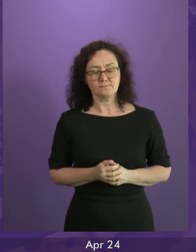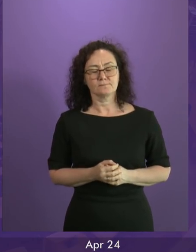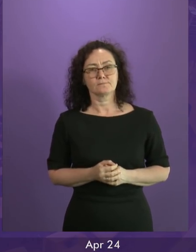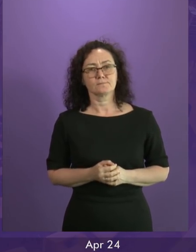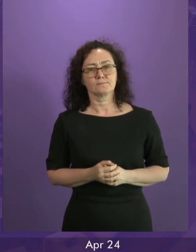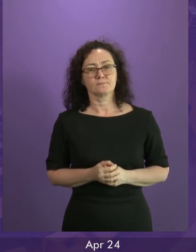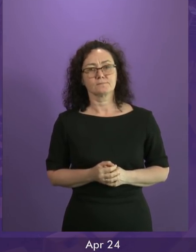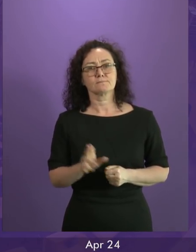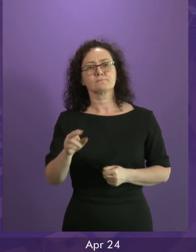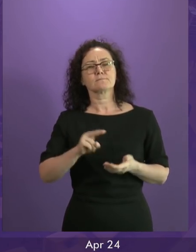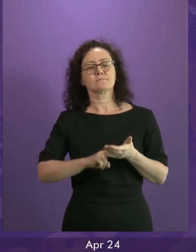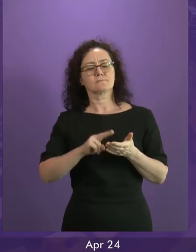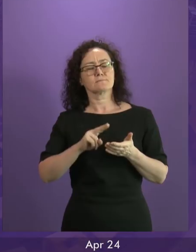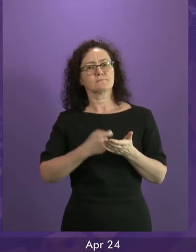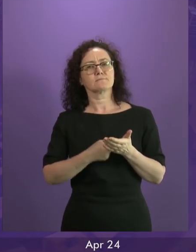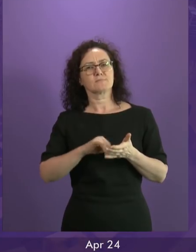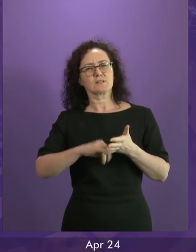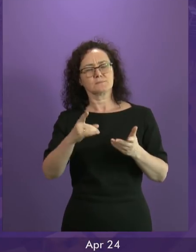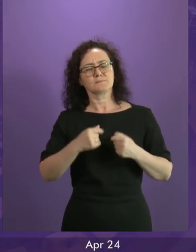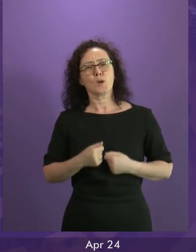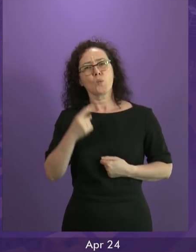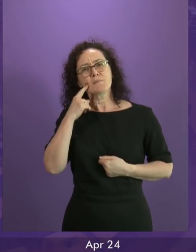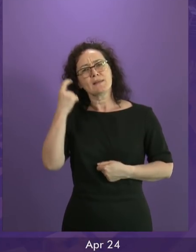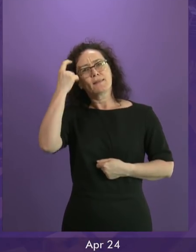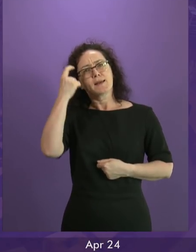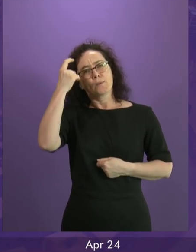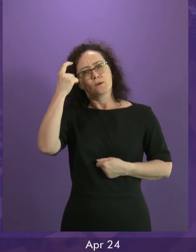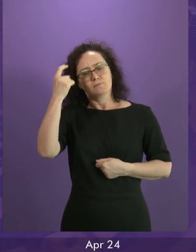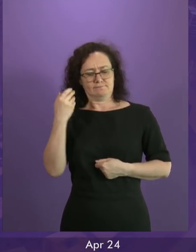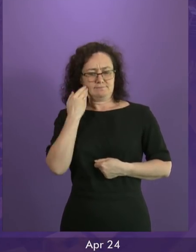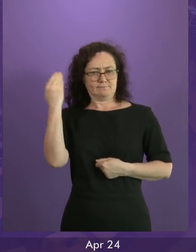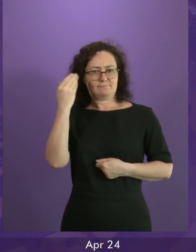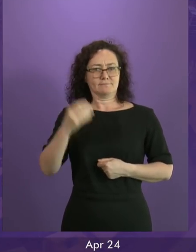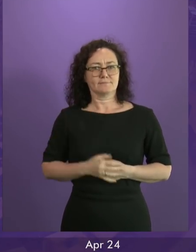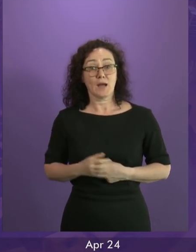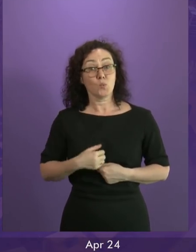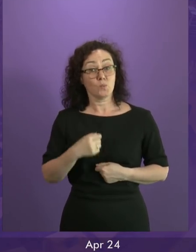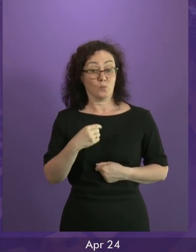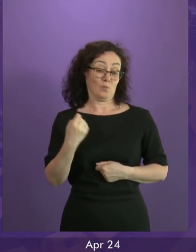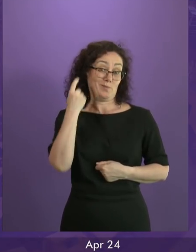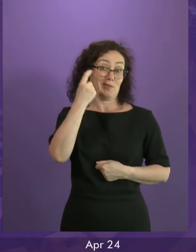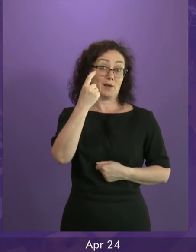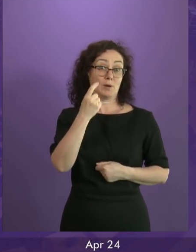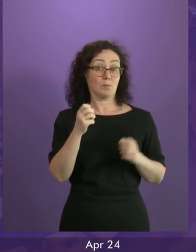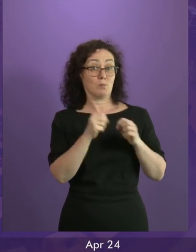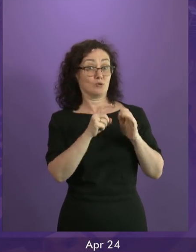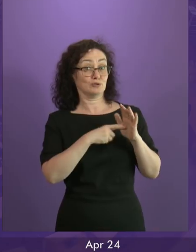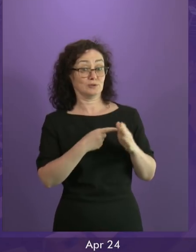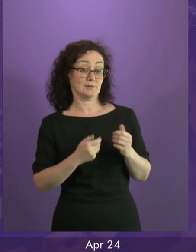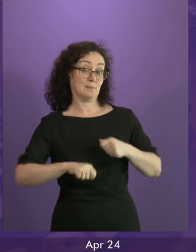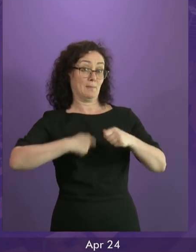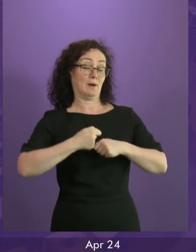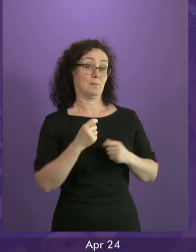of Brexit for Scotland, I didn't factor in the prospect of somebody like Boris Johnson becoming Prime Minister.